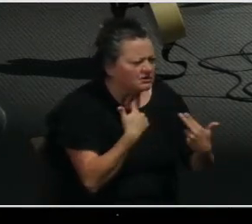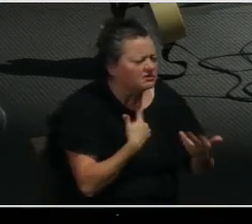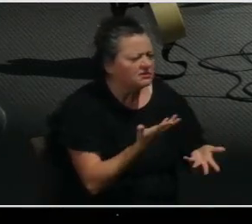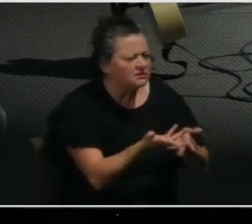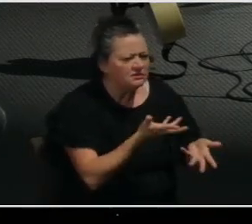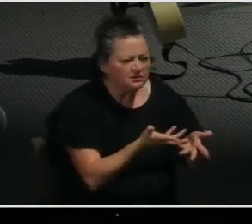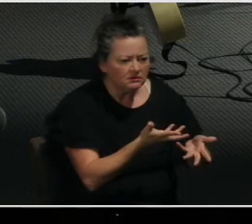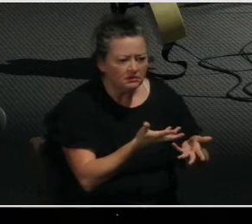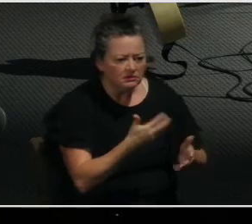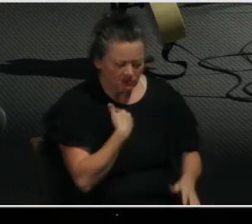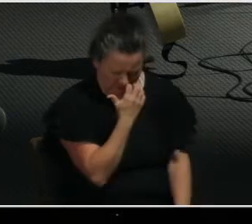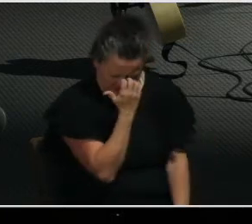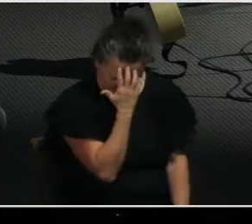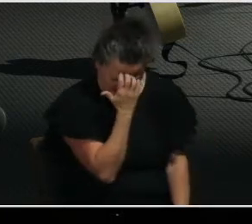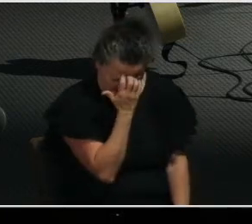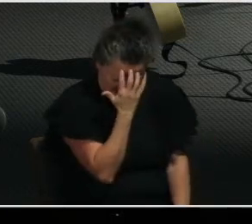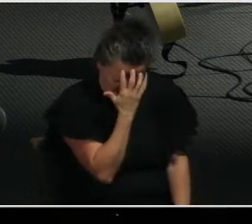grief.